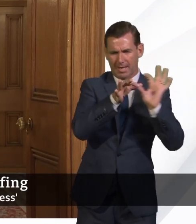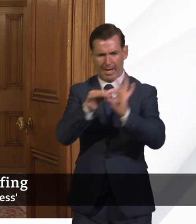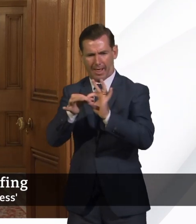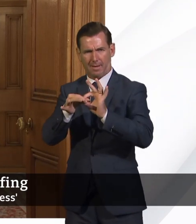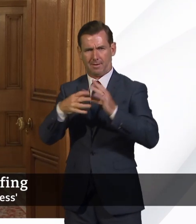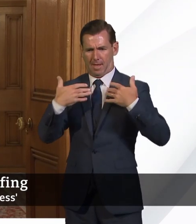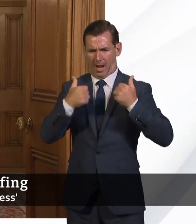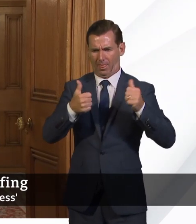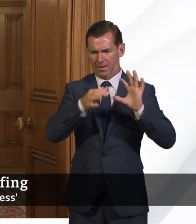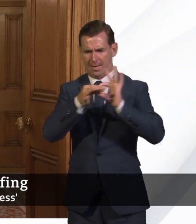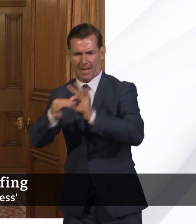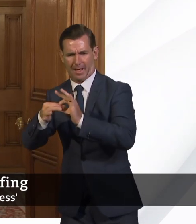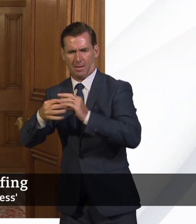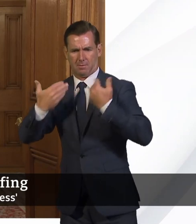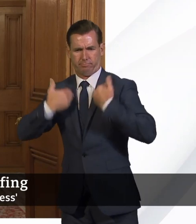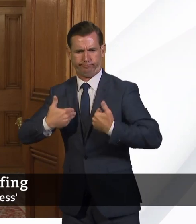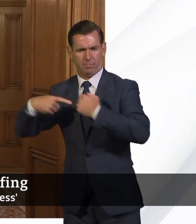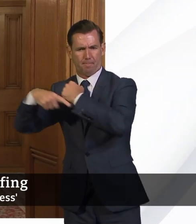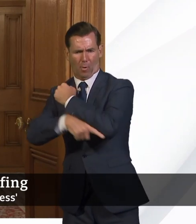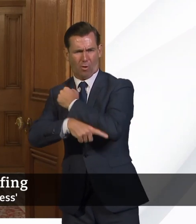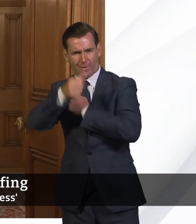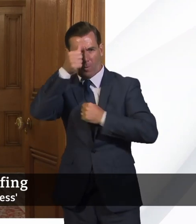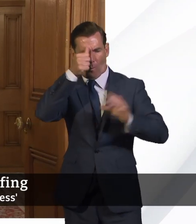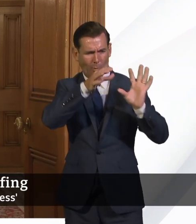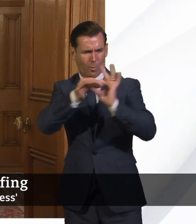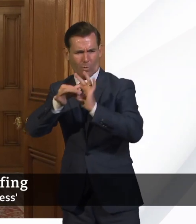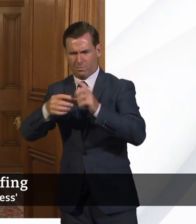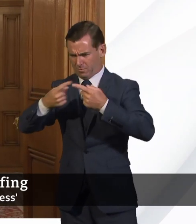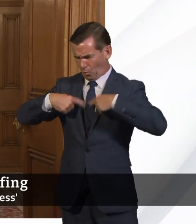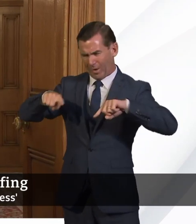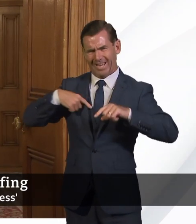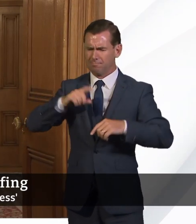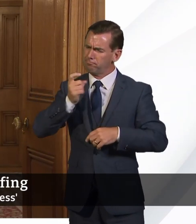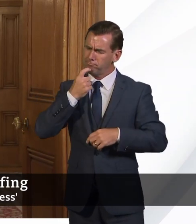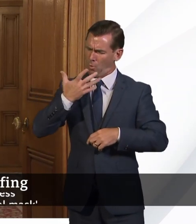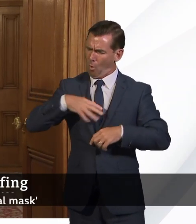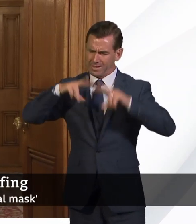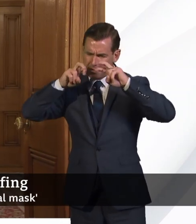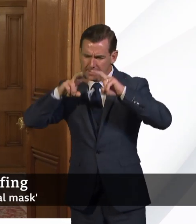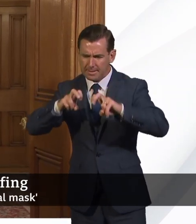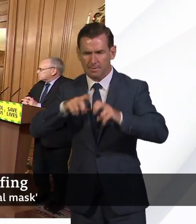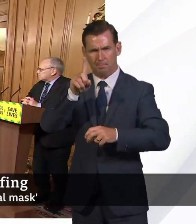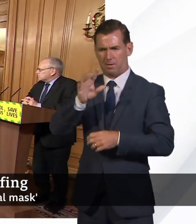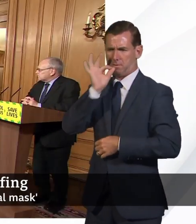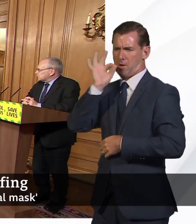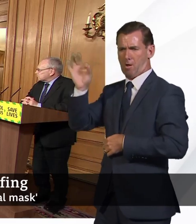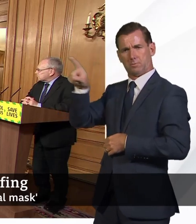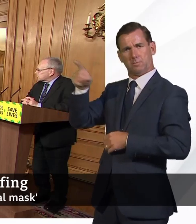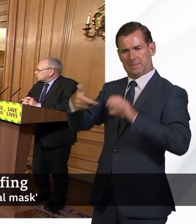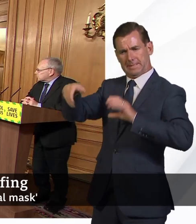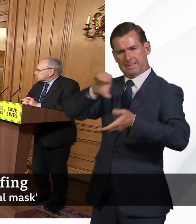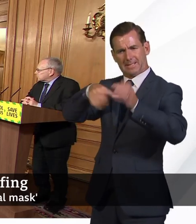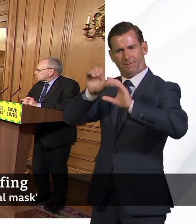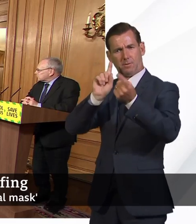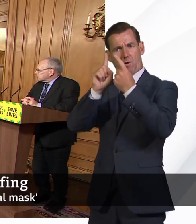dedicated to tackling them. But for possibly a more scientific answer, I'll turn to Stephen. Yes,